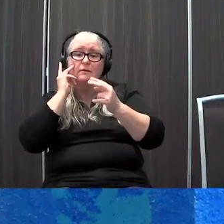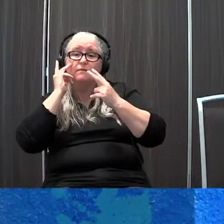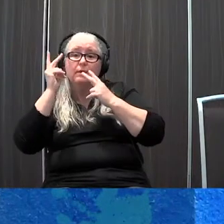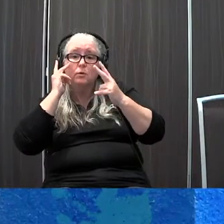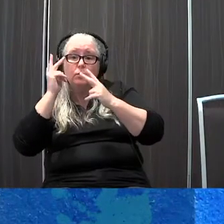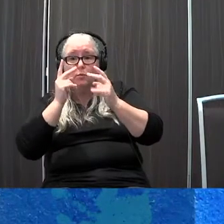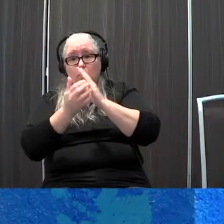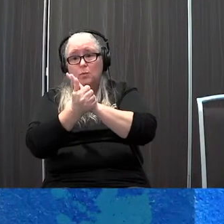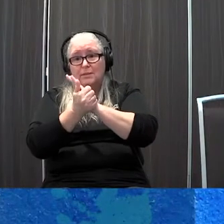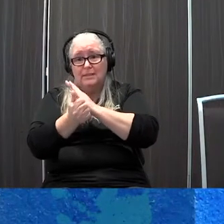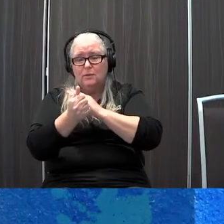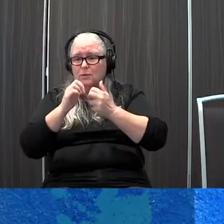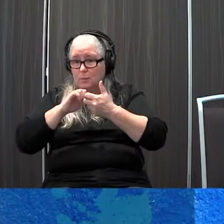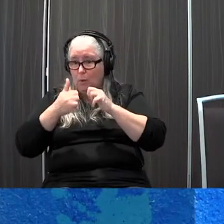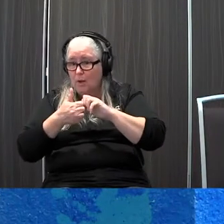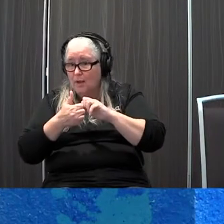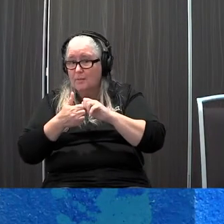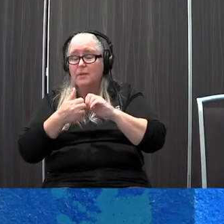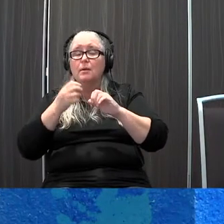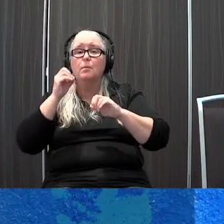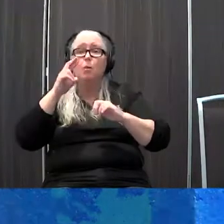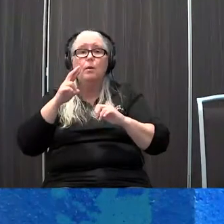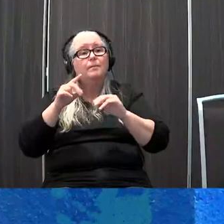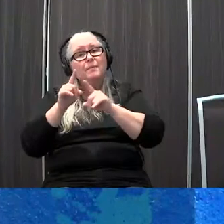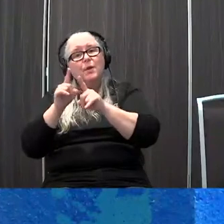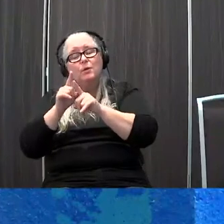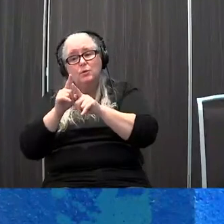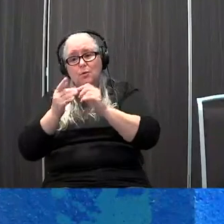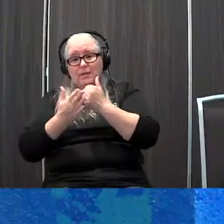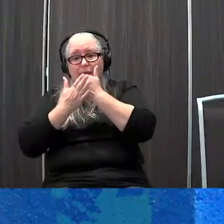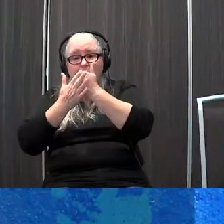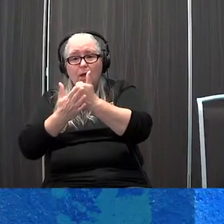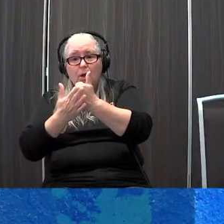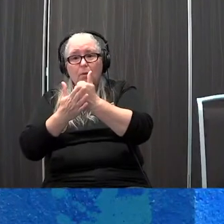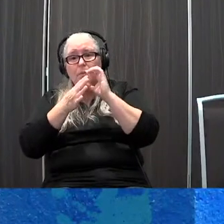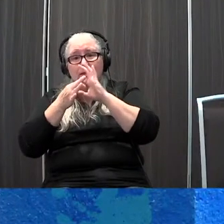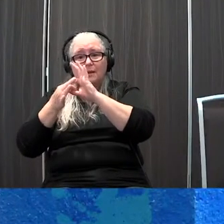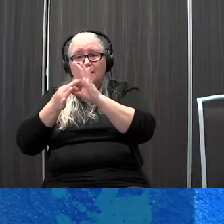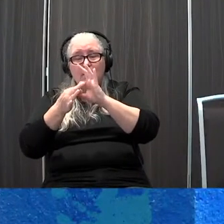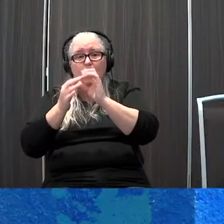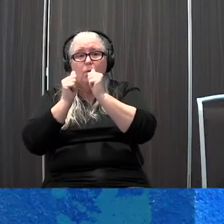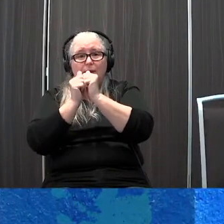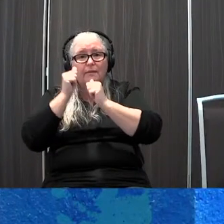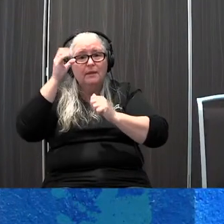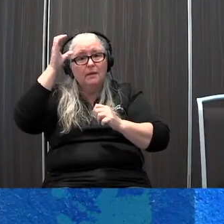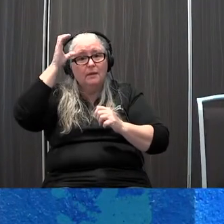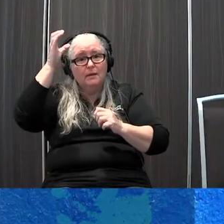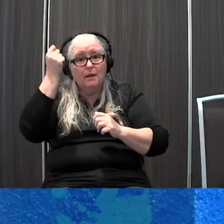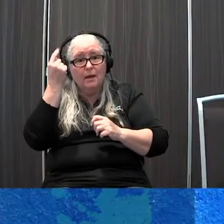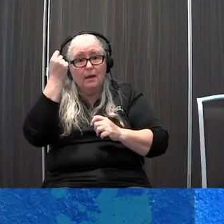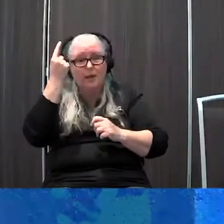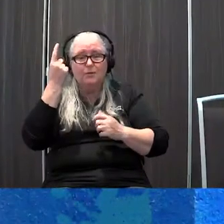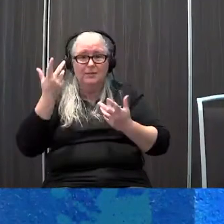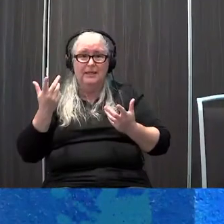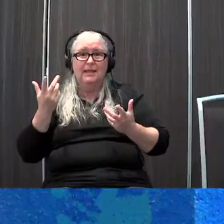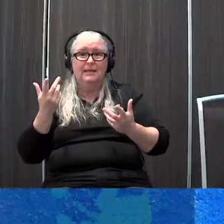an issue or also to help bridge the cognitive understanding of the representation of an item